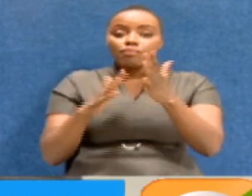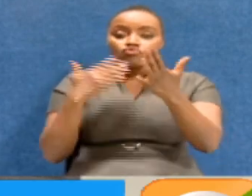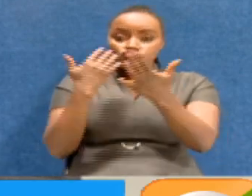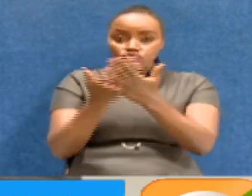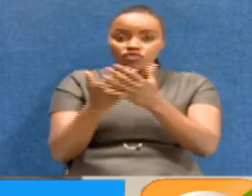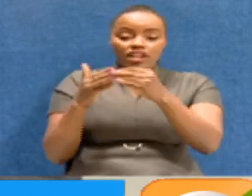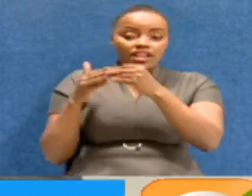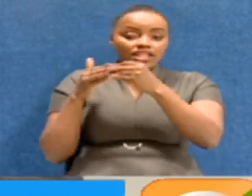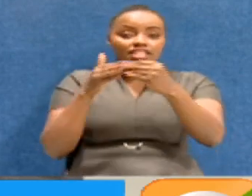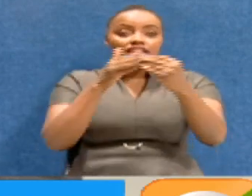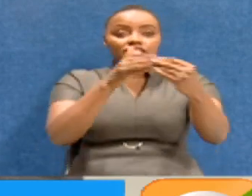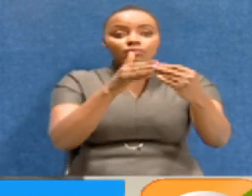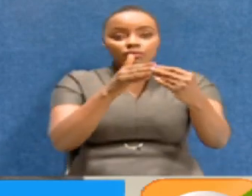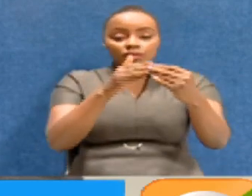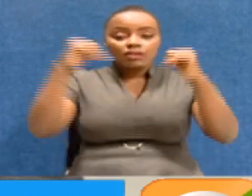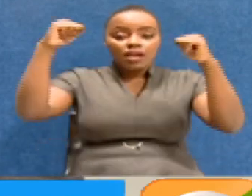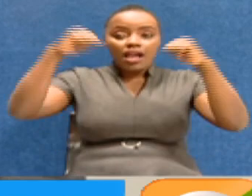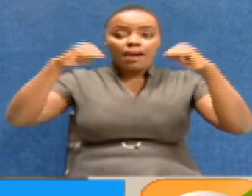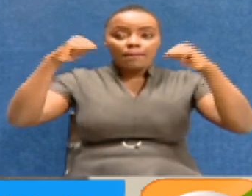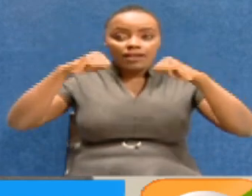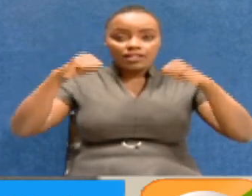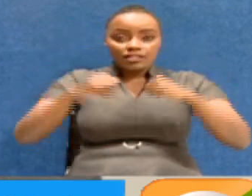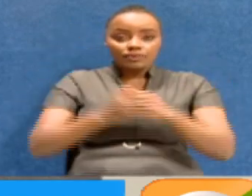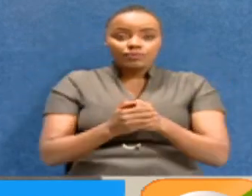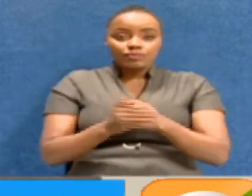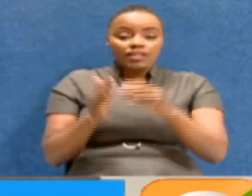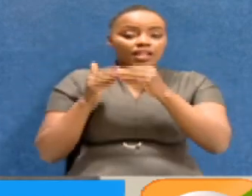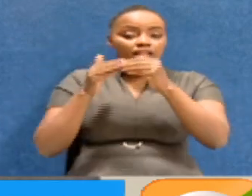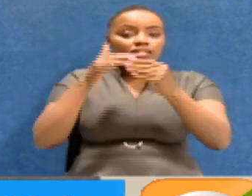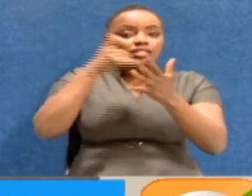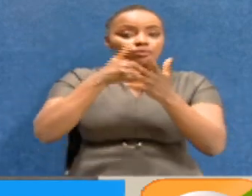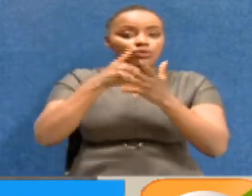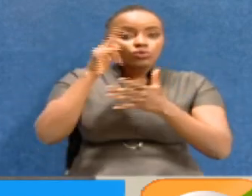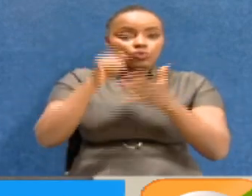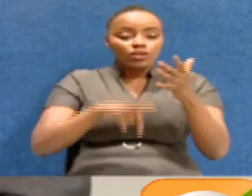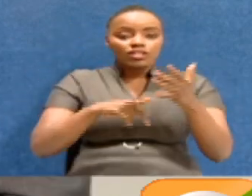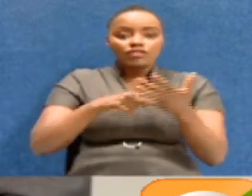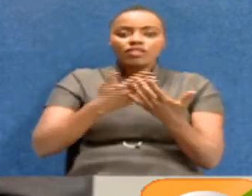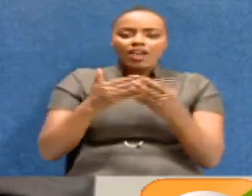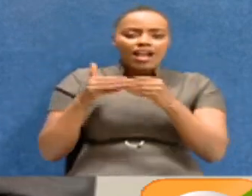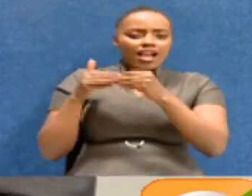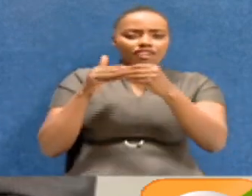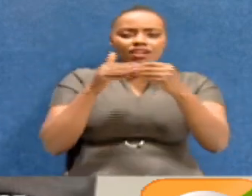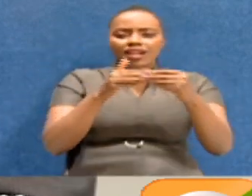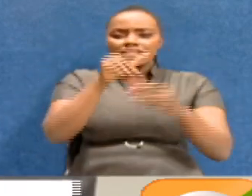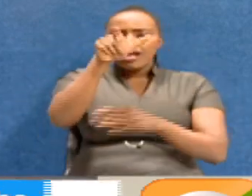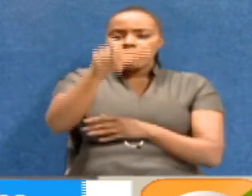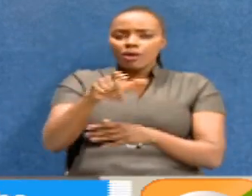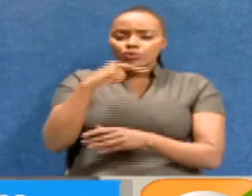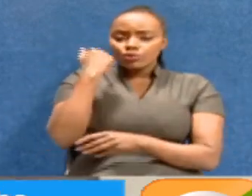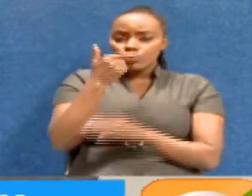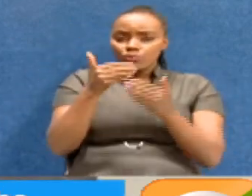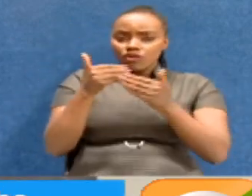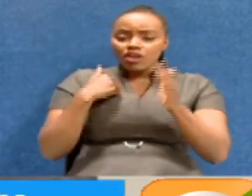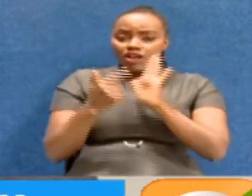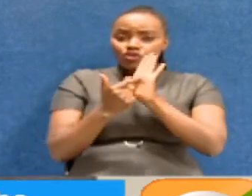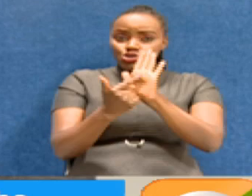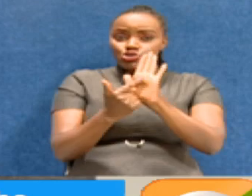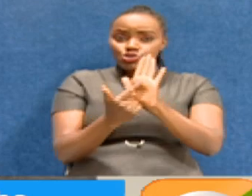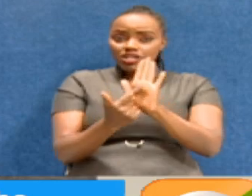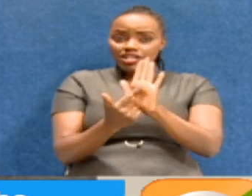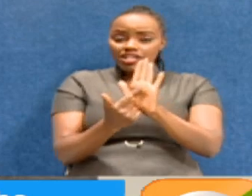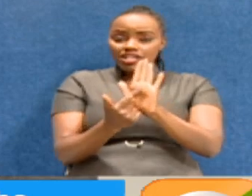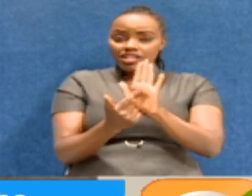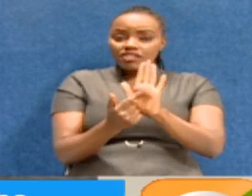leadership ability. And leadership includes governance. So, somebody who has demonstrated